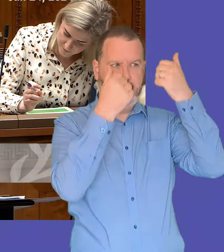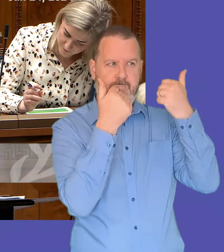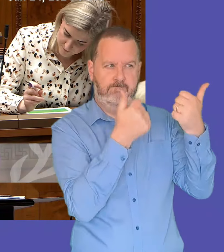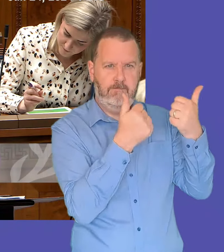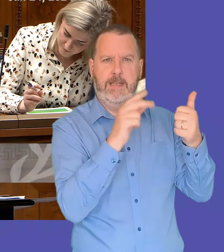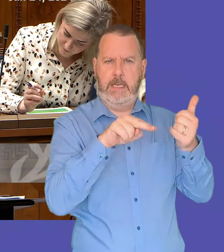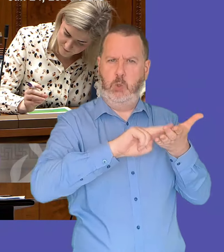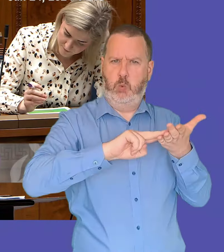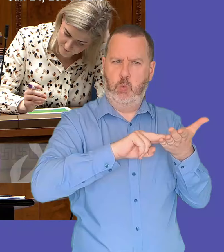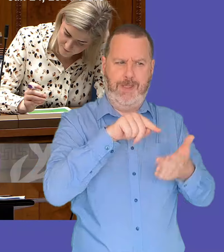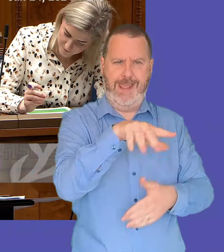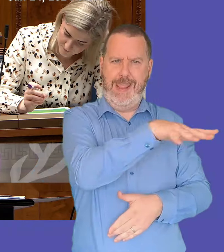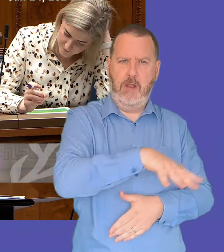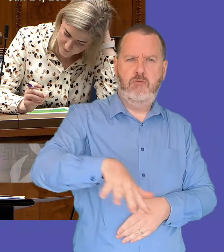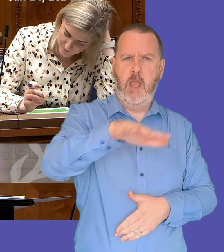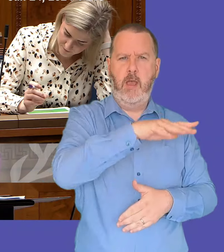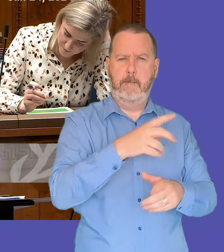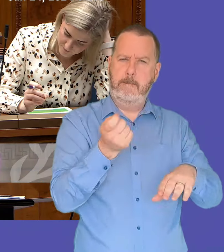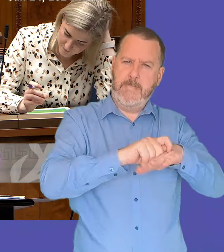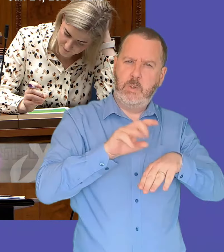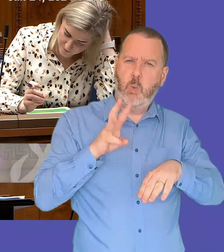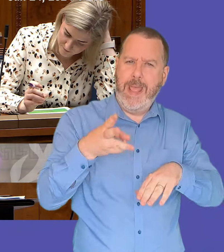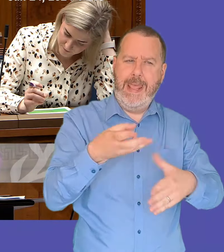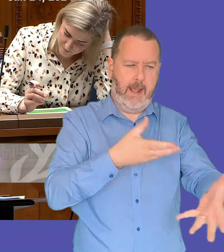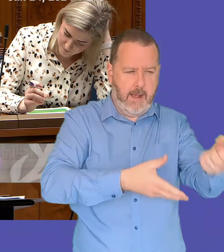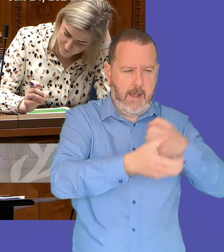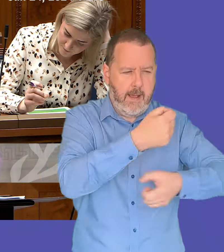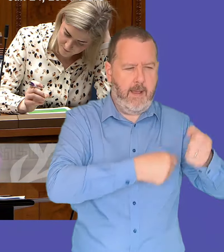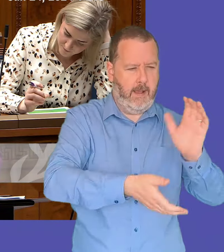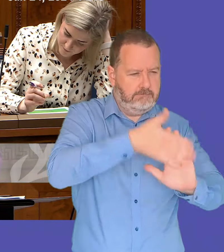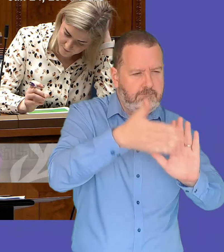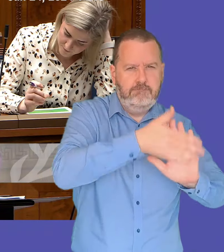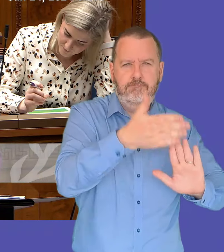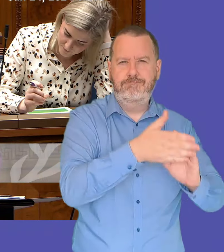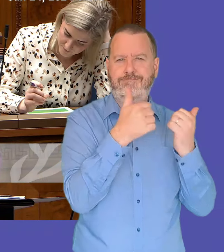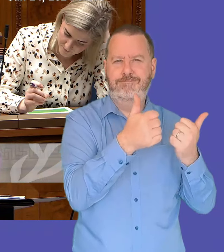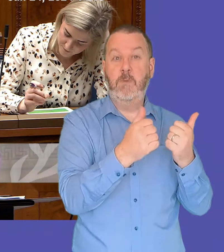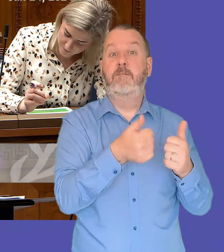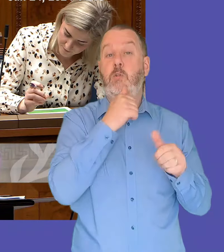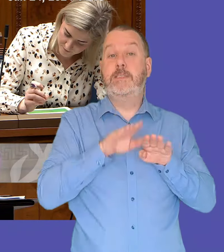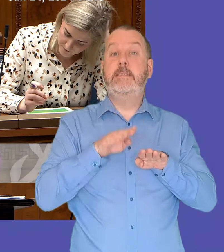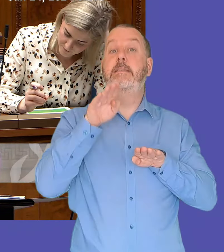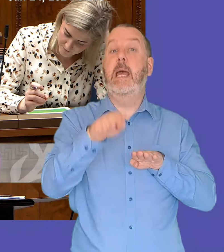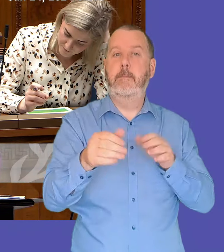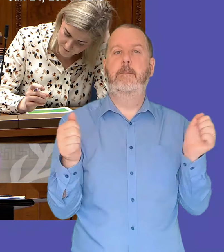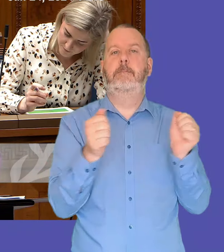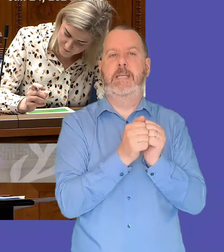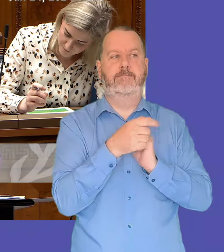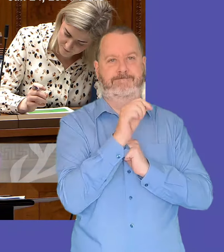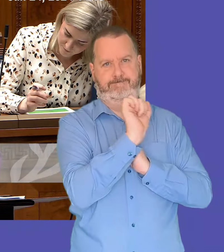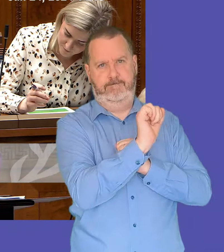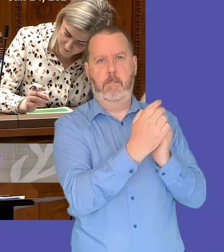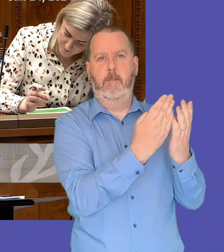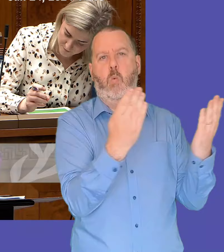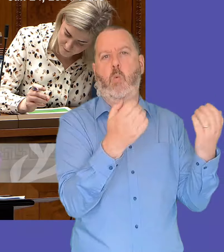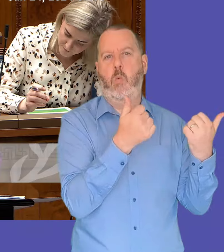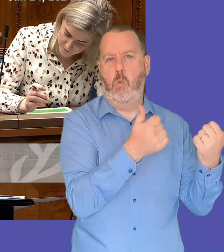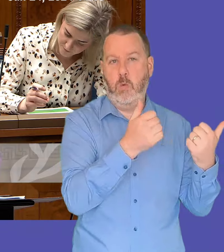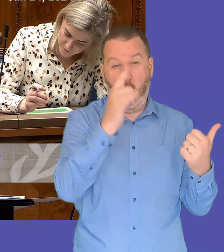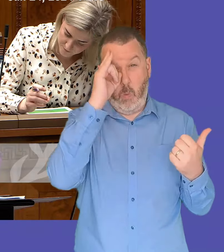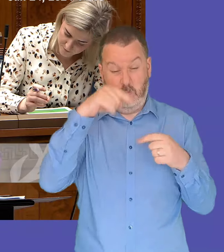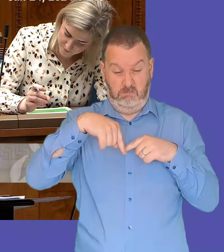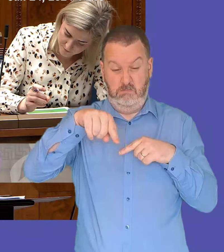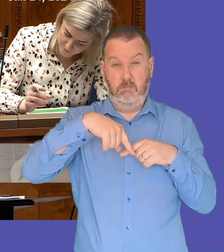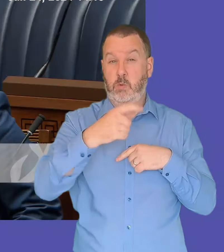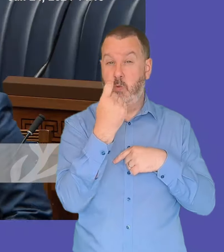the potential that we have um but crucially it starts with this um meeting which we're going to have with the board i'm hoping we'll be able to do that in the